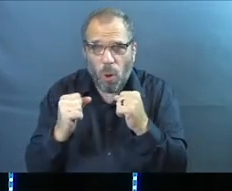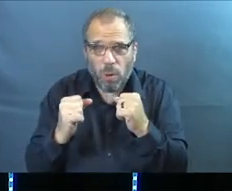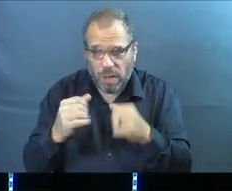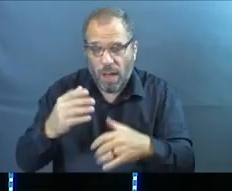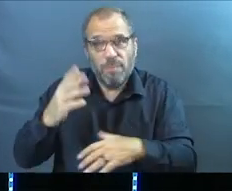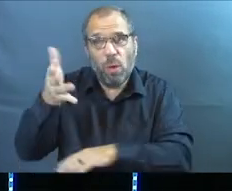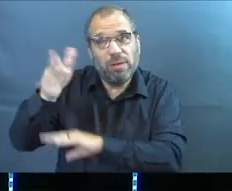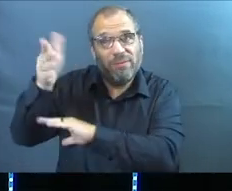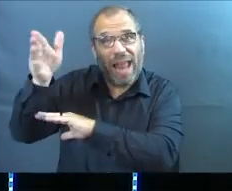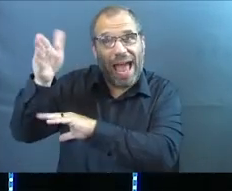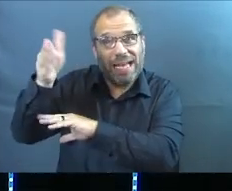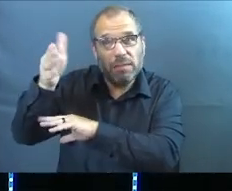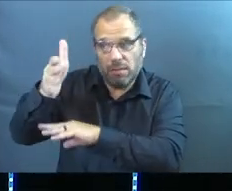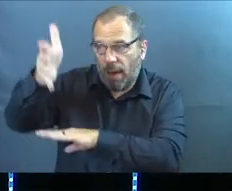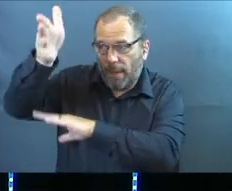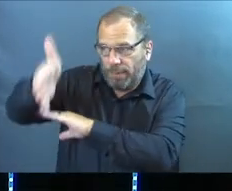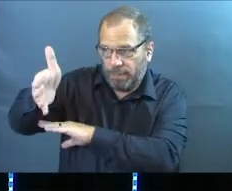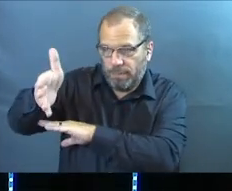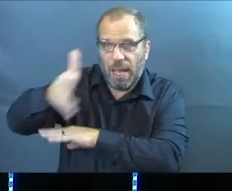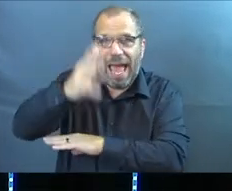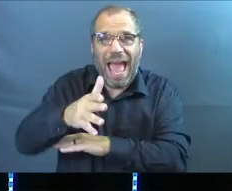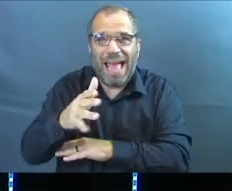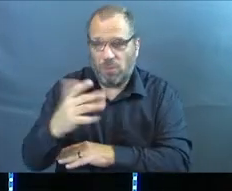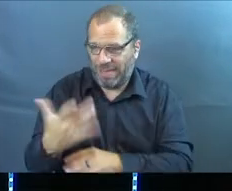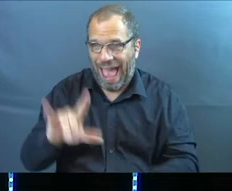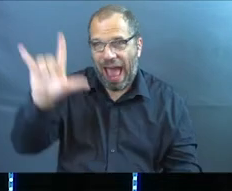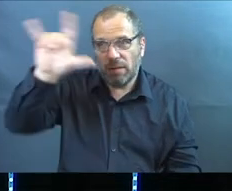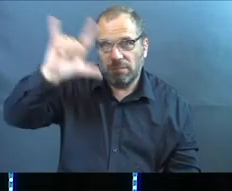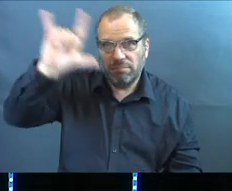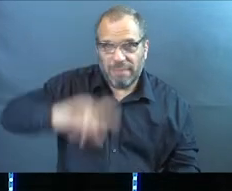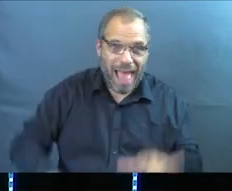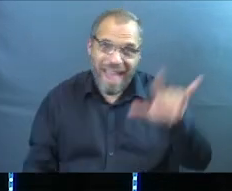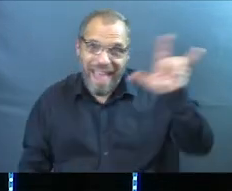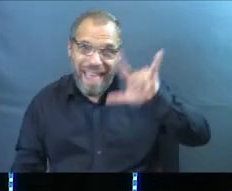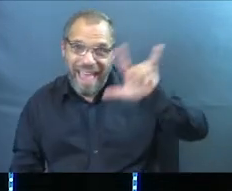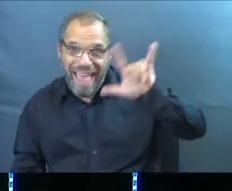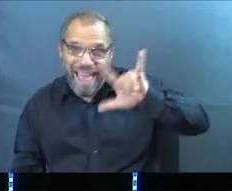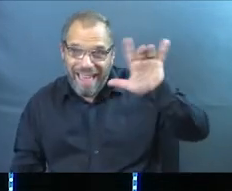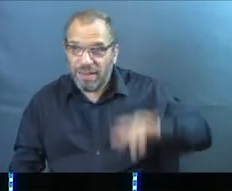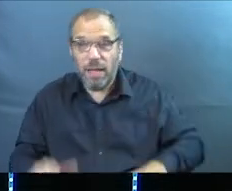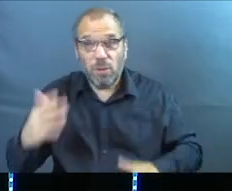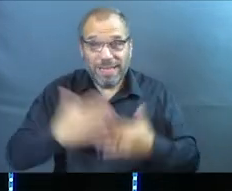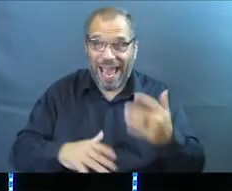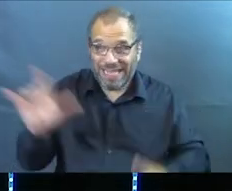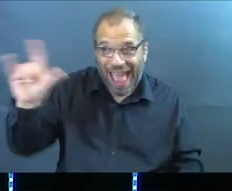those flags up and wearing those blue hands. Nick you were out there I saw you.